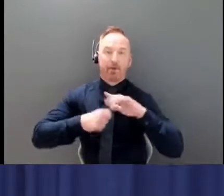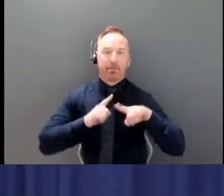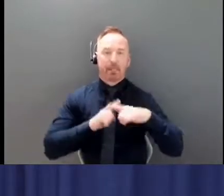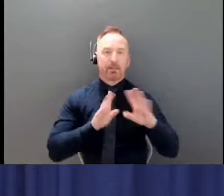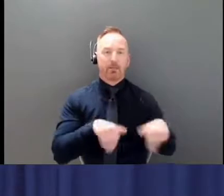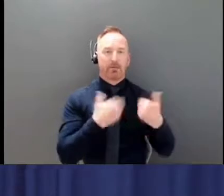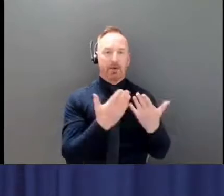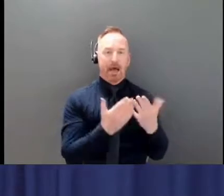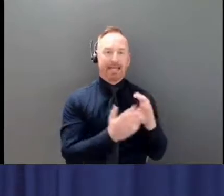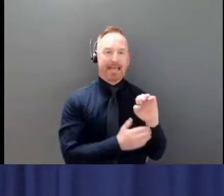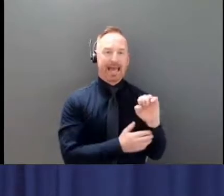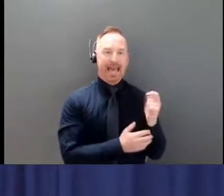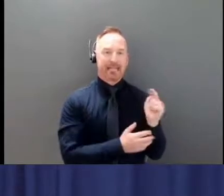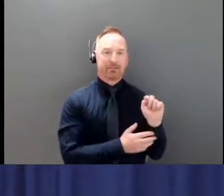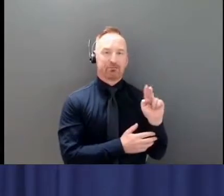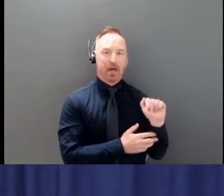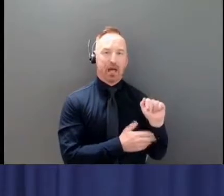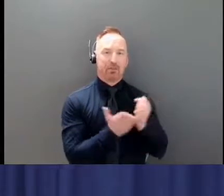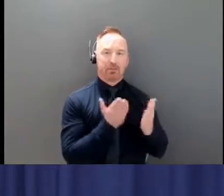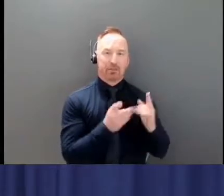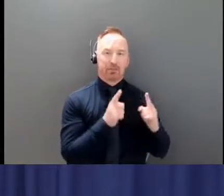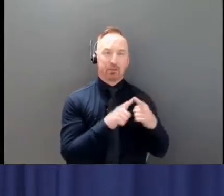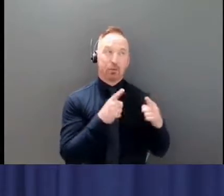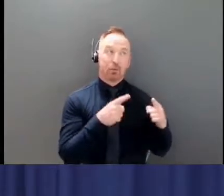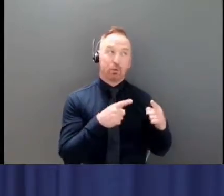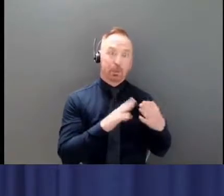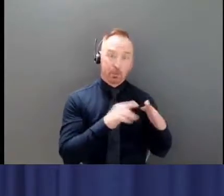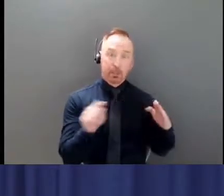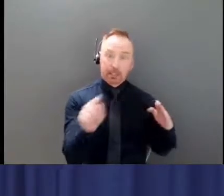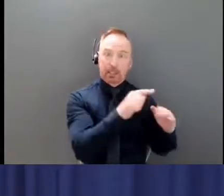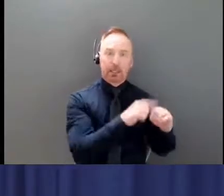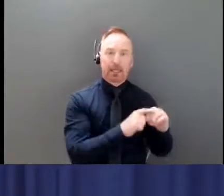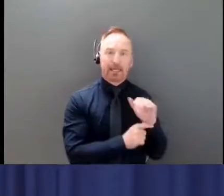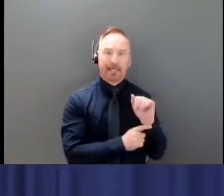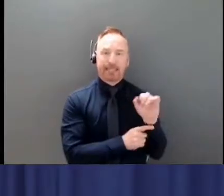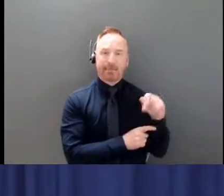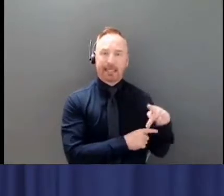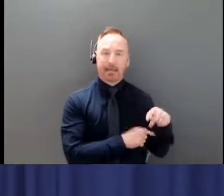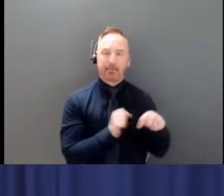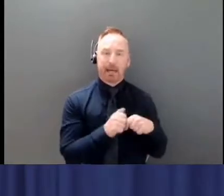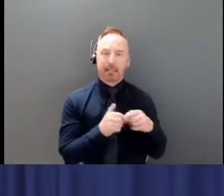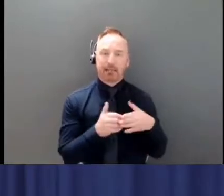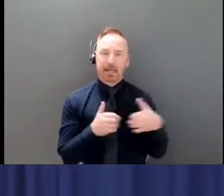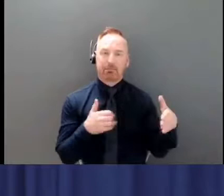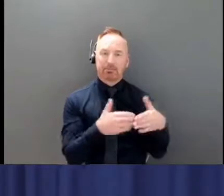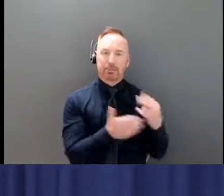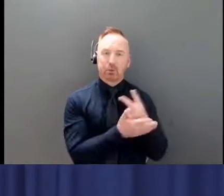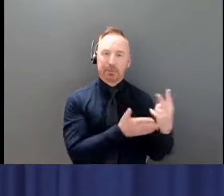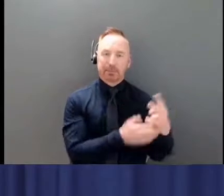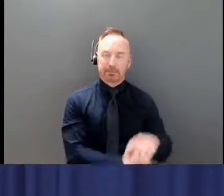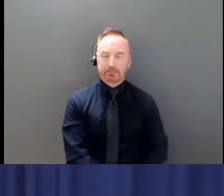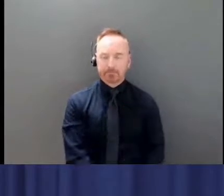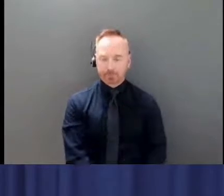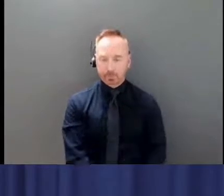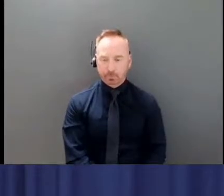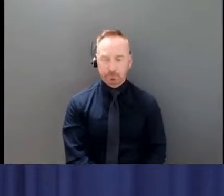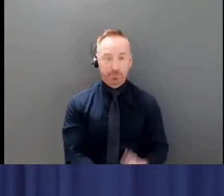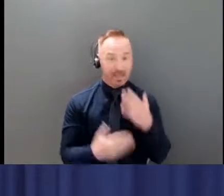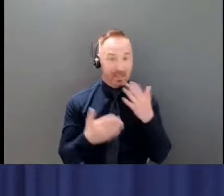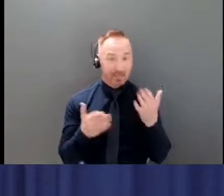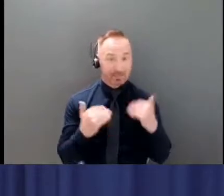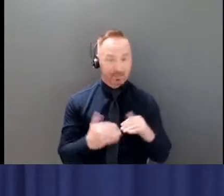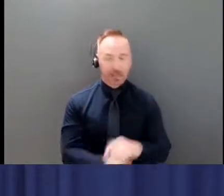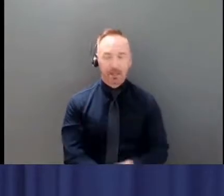communities as soon as possible, but certainly within the next few weeks. Thank you. Next question, Chris.